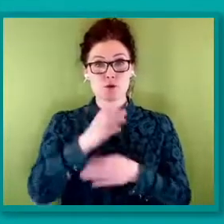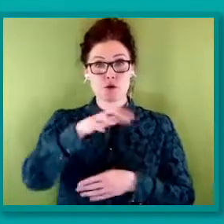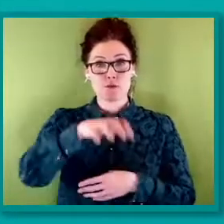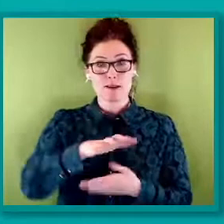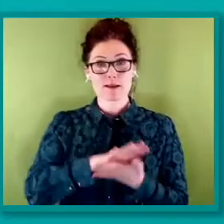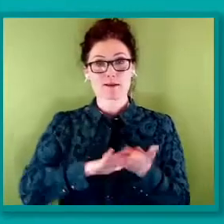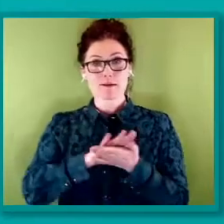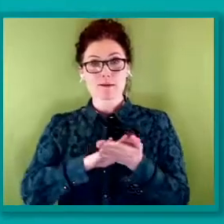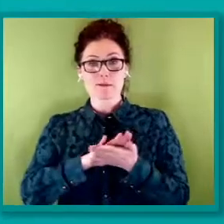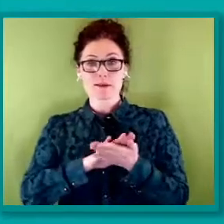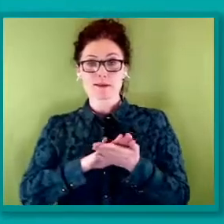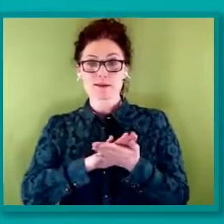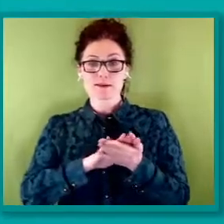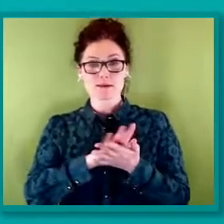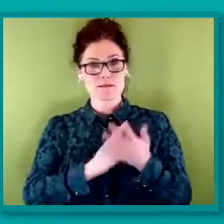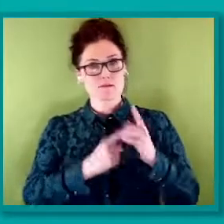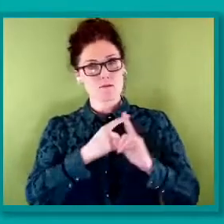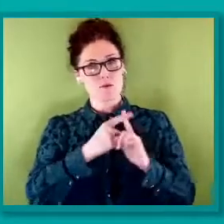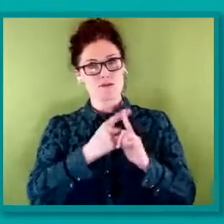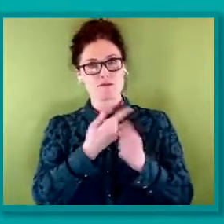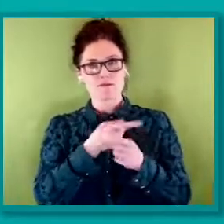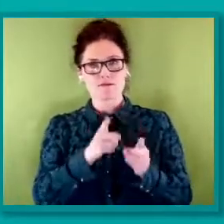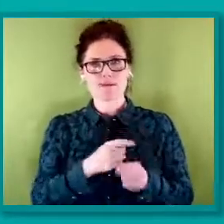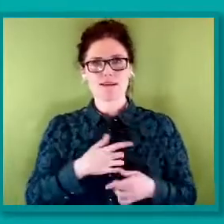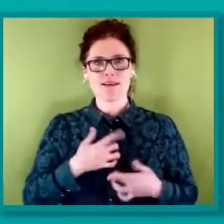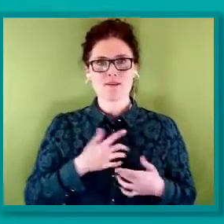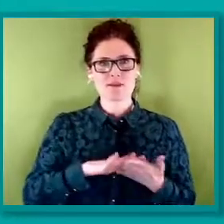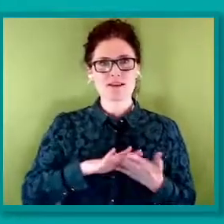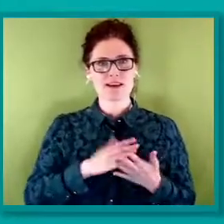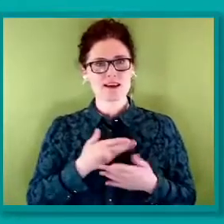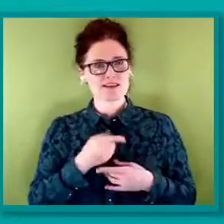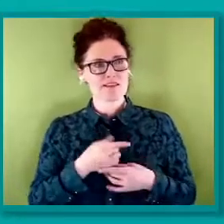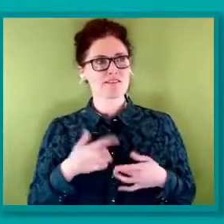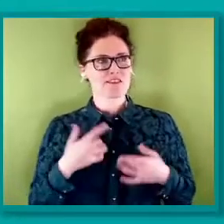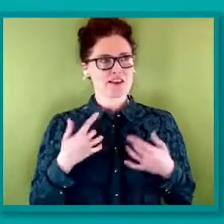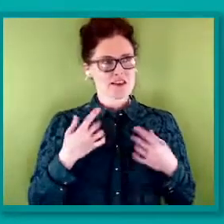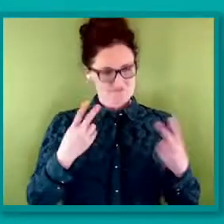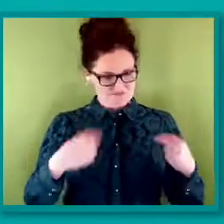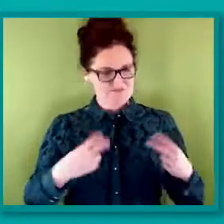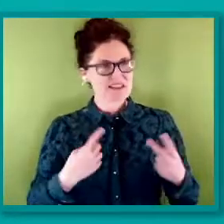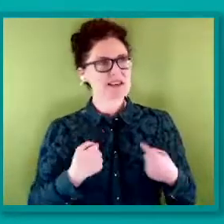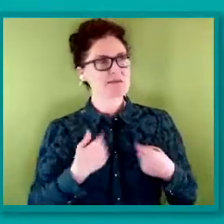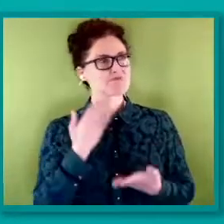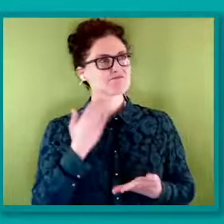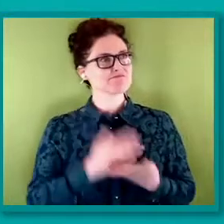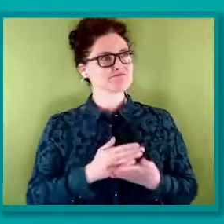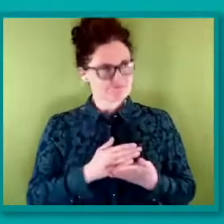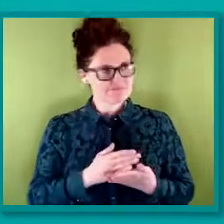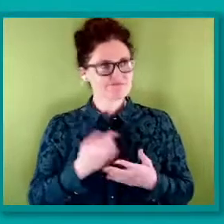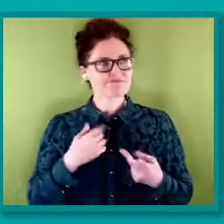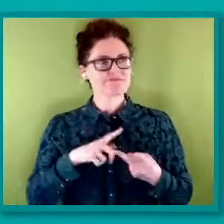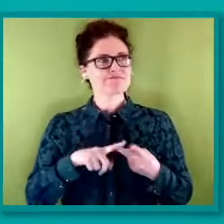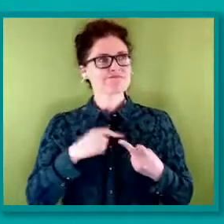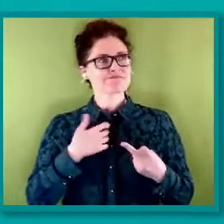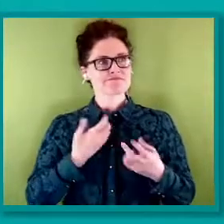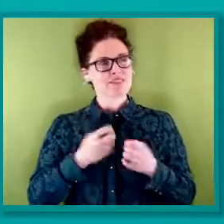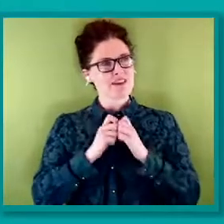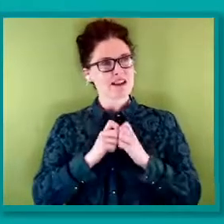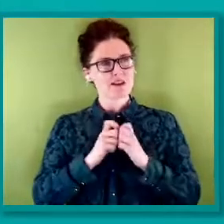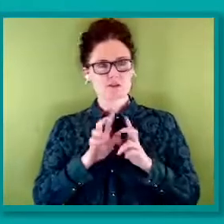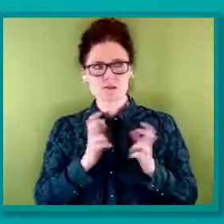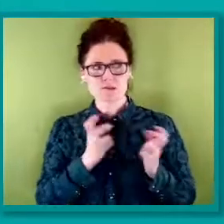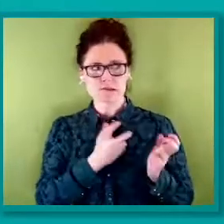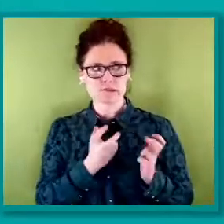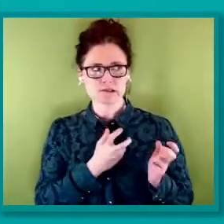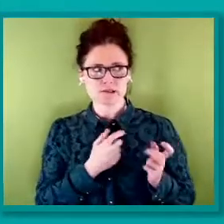It is a difference between feeling safe, valued and seen, rather than constantly looking over their shoulder, worried if it's safe to come out